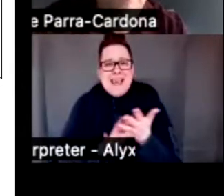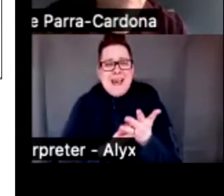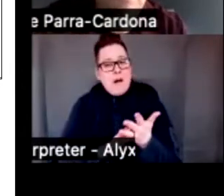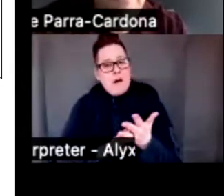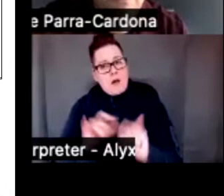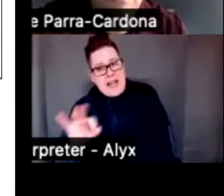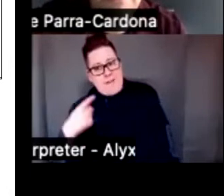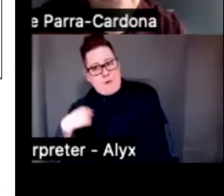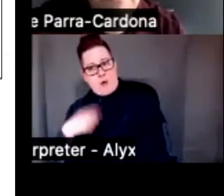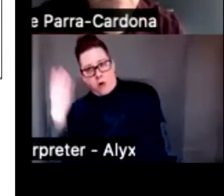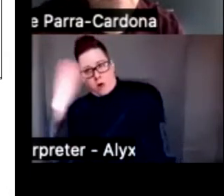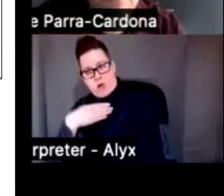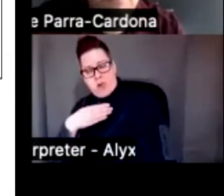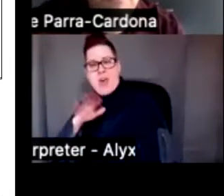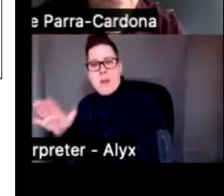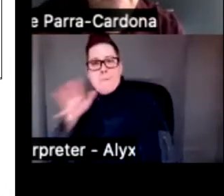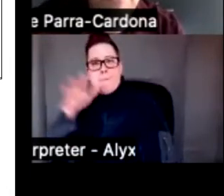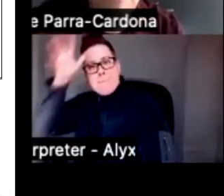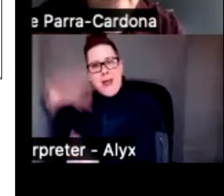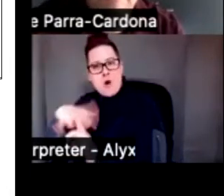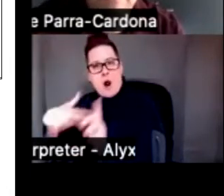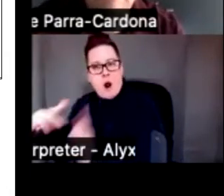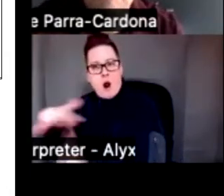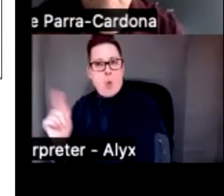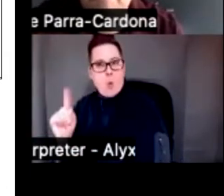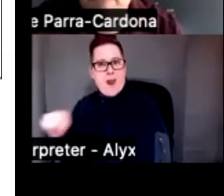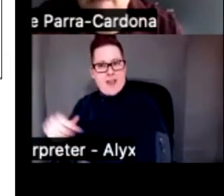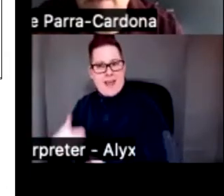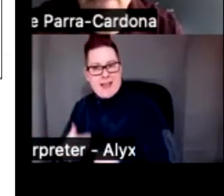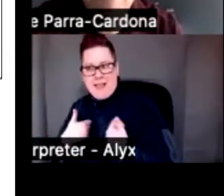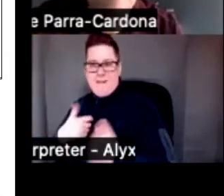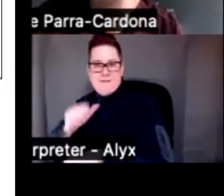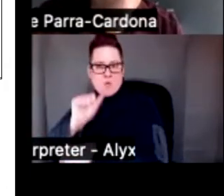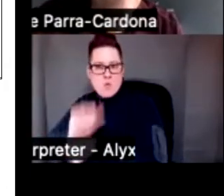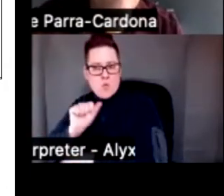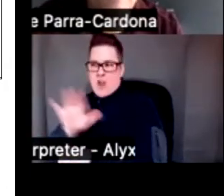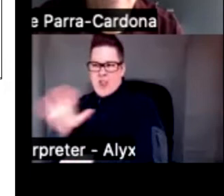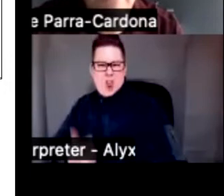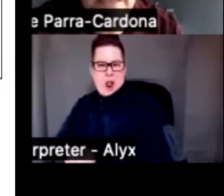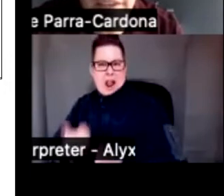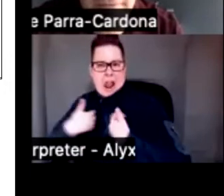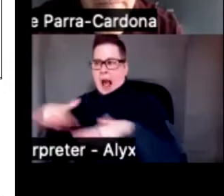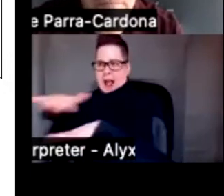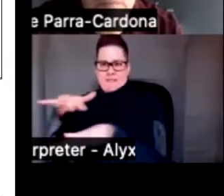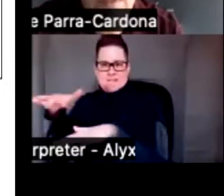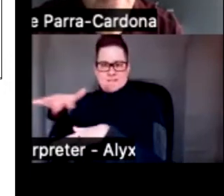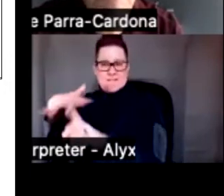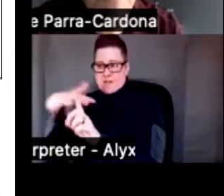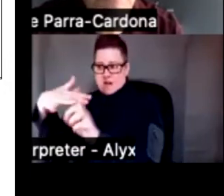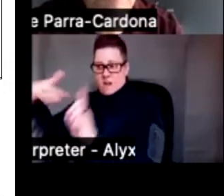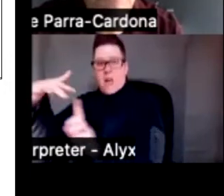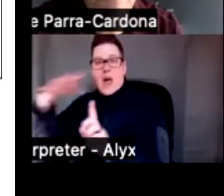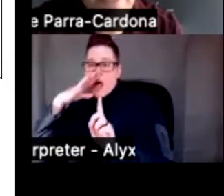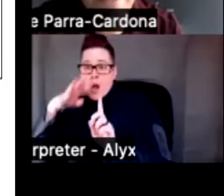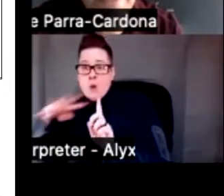overlook the context in which our patients, families, participants of interventions are living, if